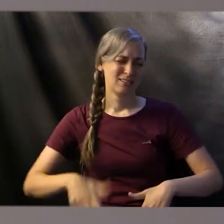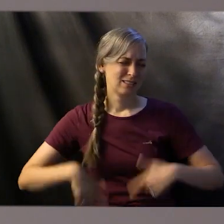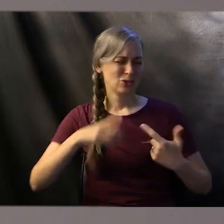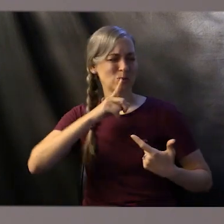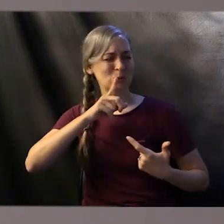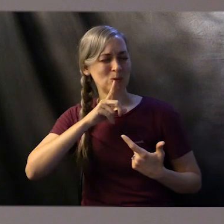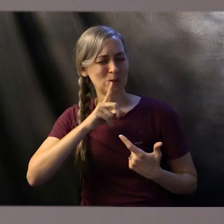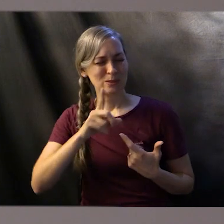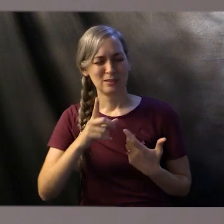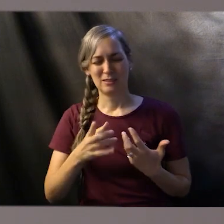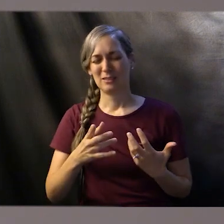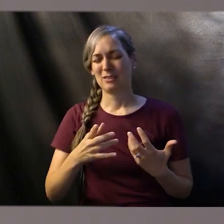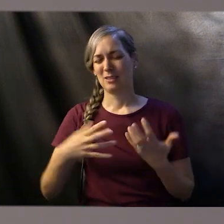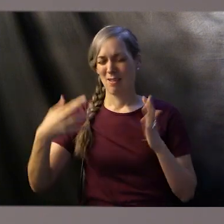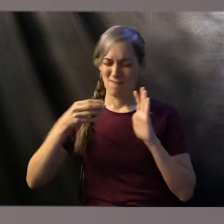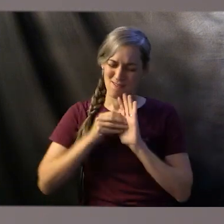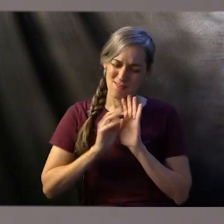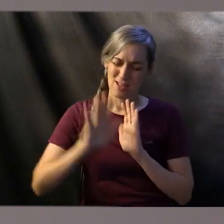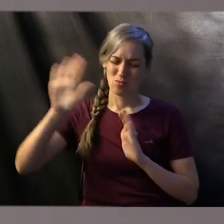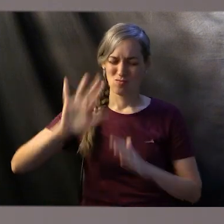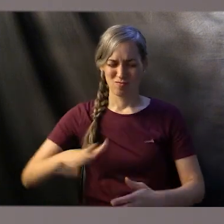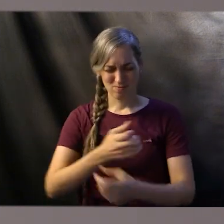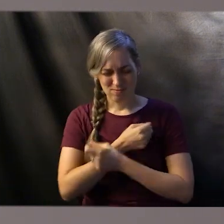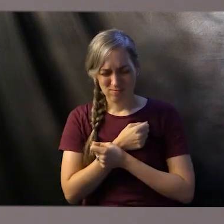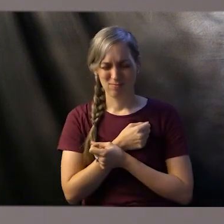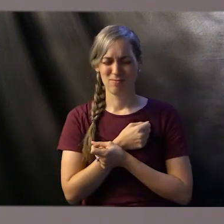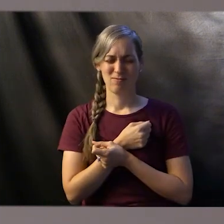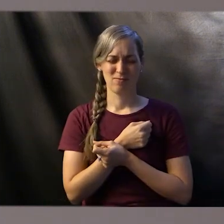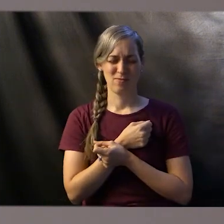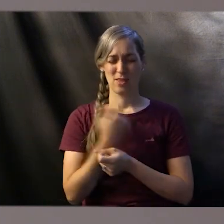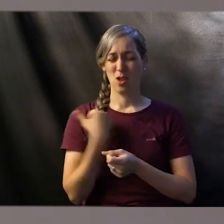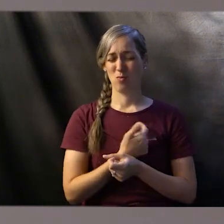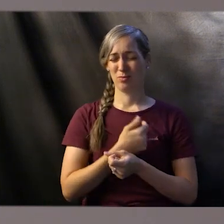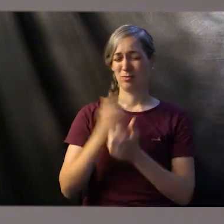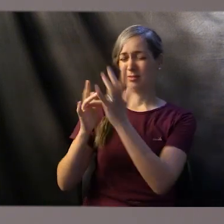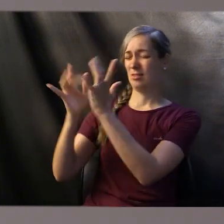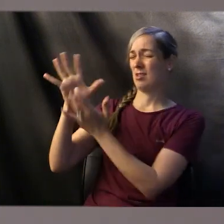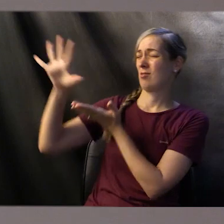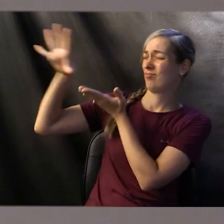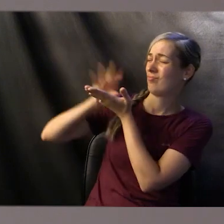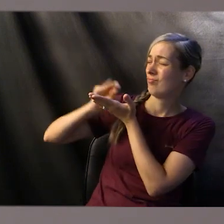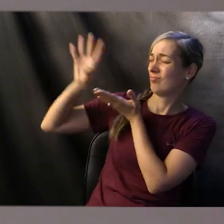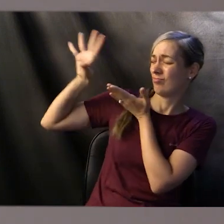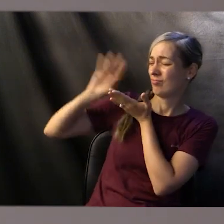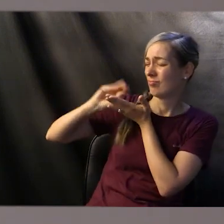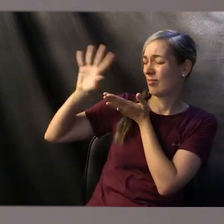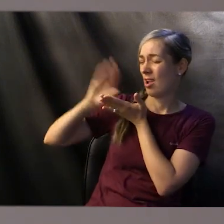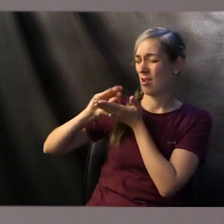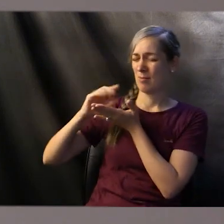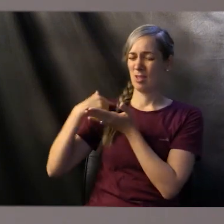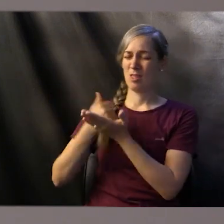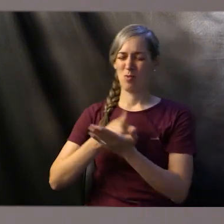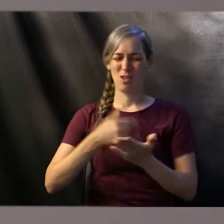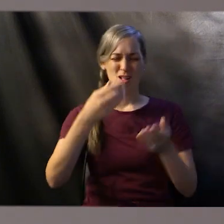Father, may our lives be truly that which will reflect your love, that will be